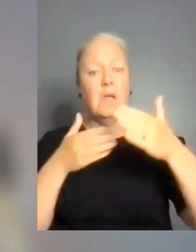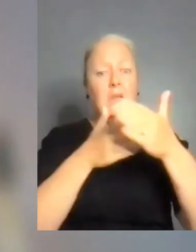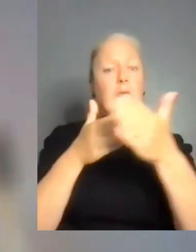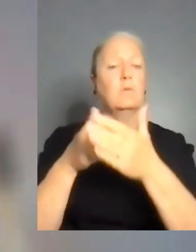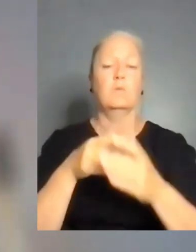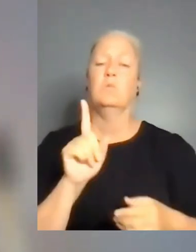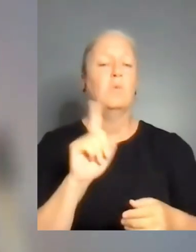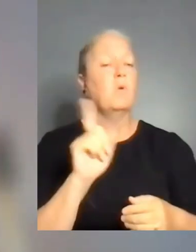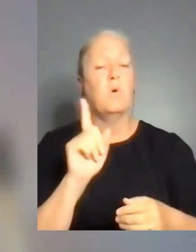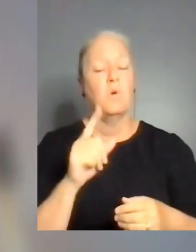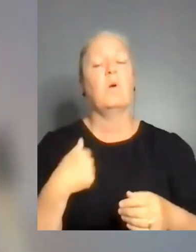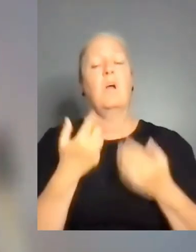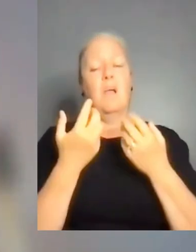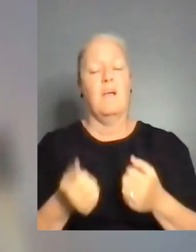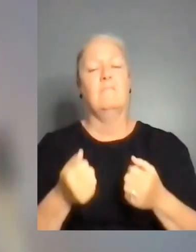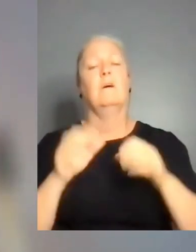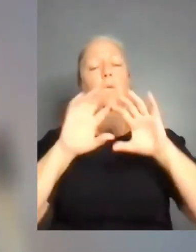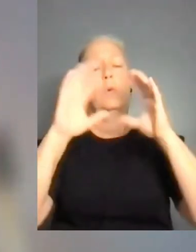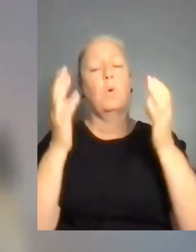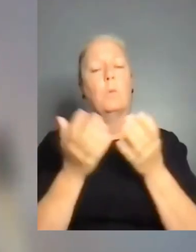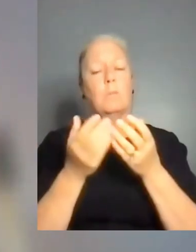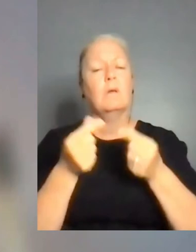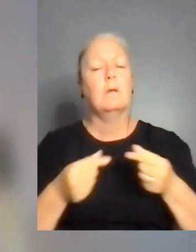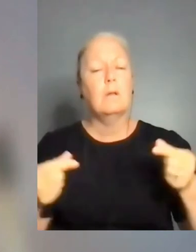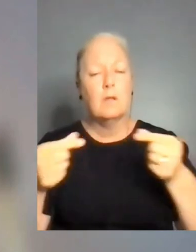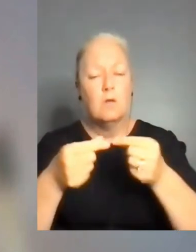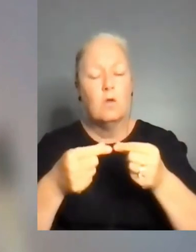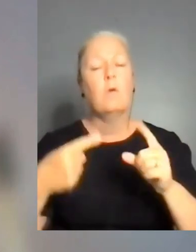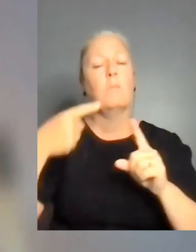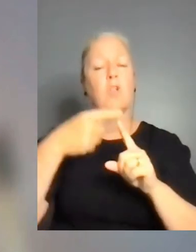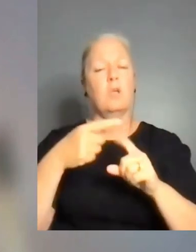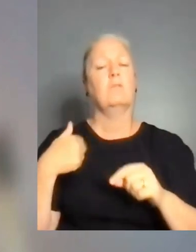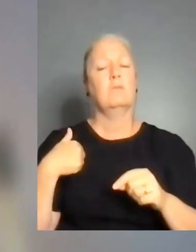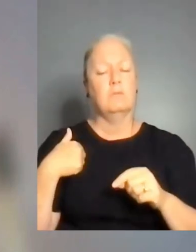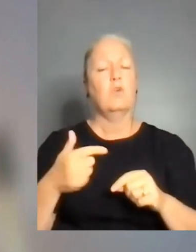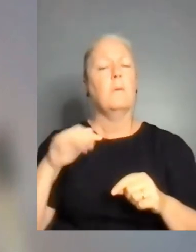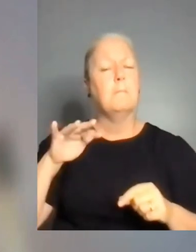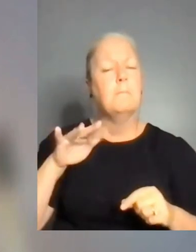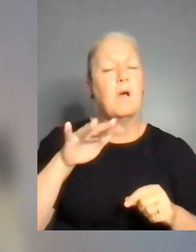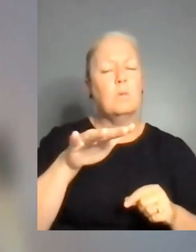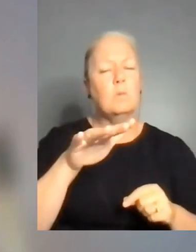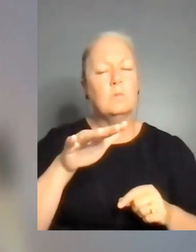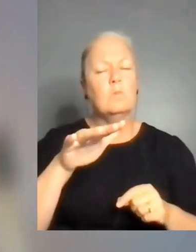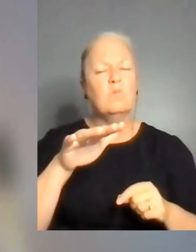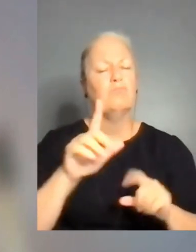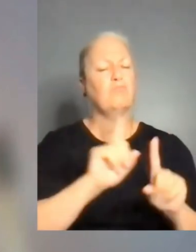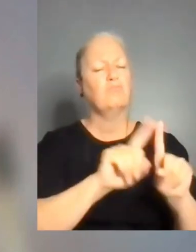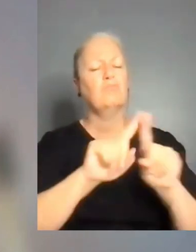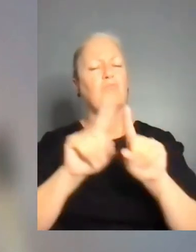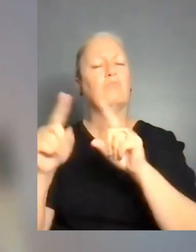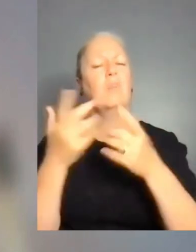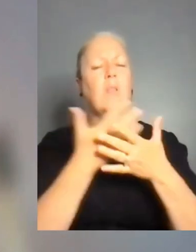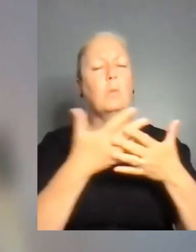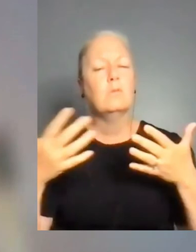we are also multilingual. So we can even provide room for